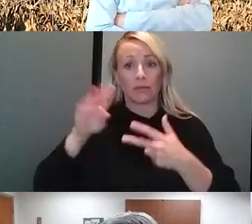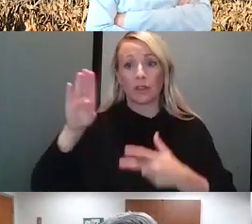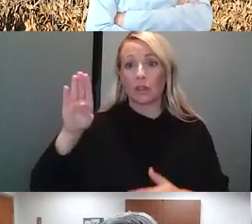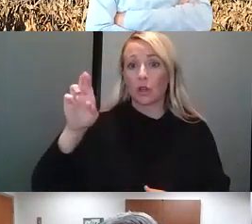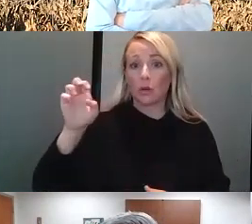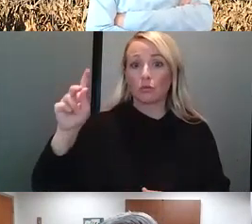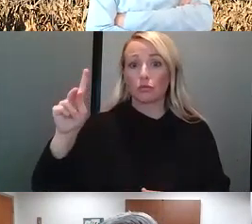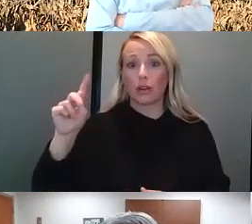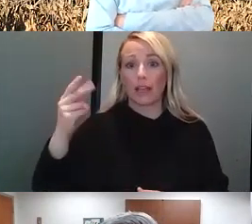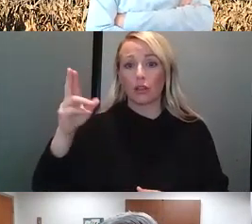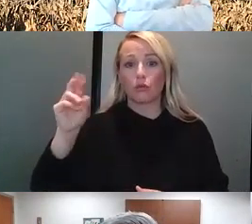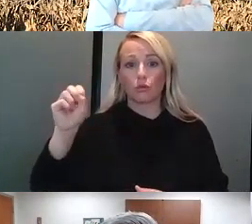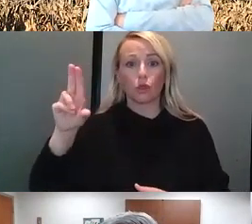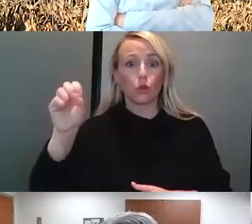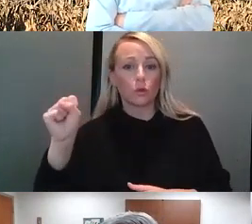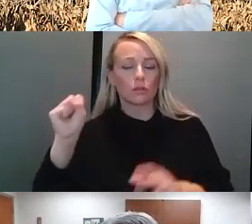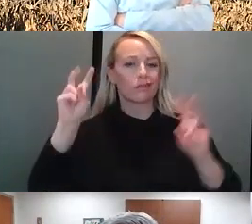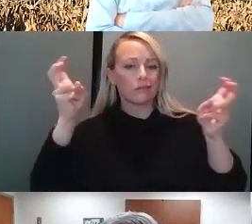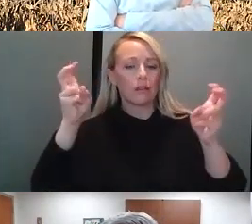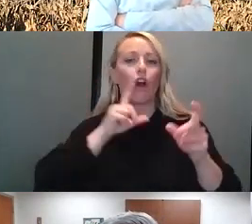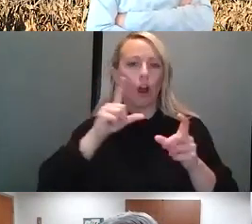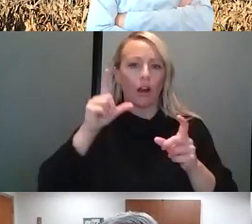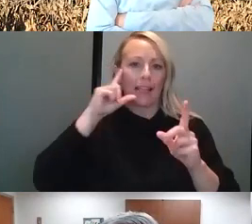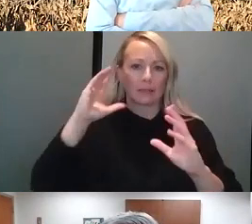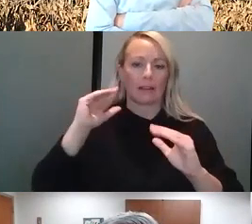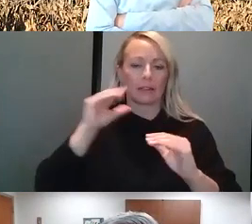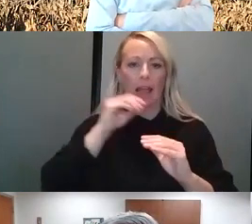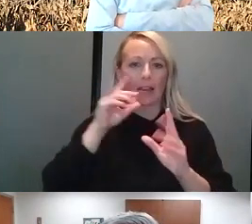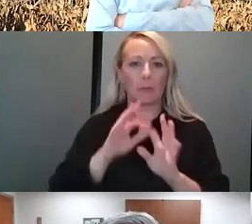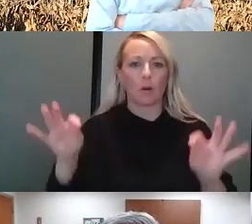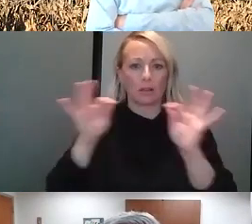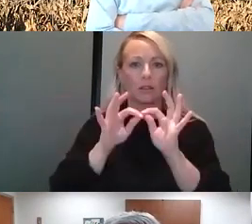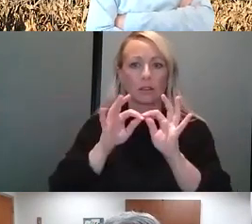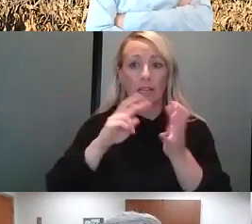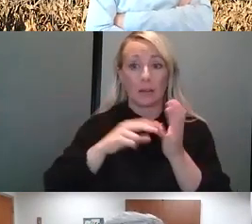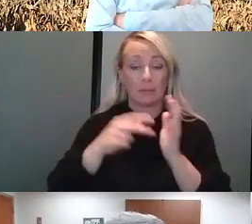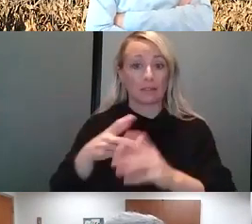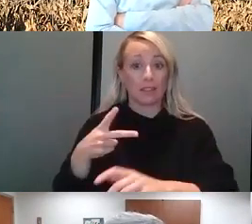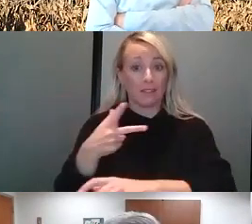and important. The current evidence says that vaccination